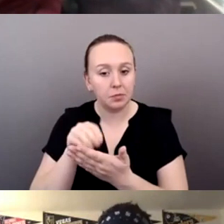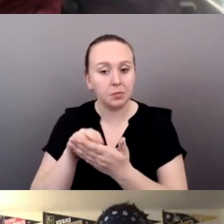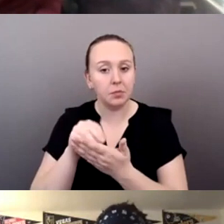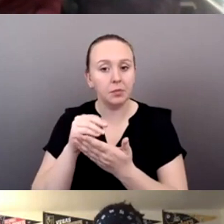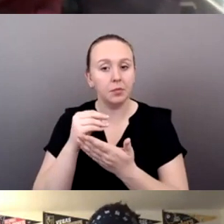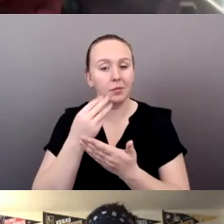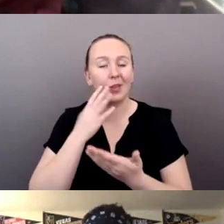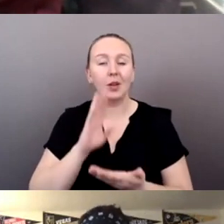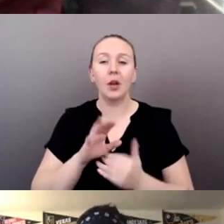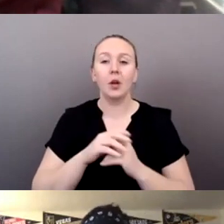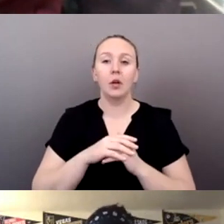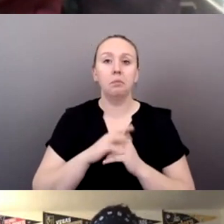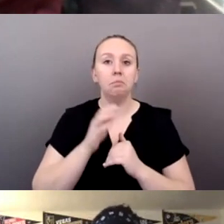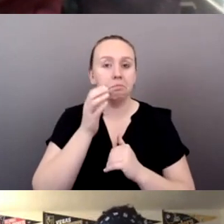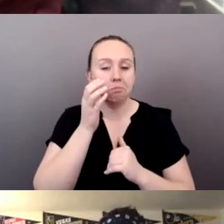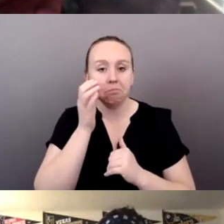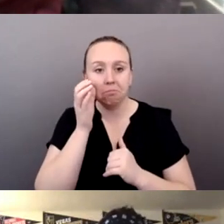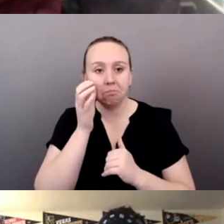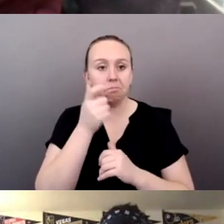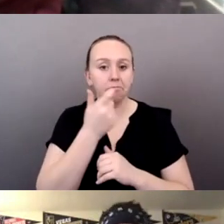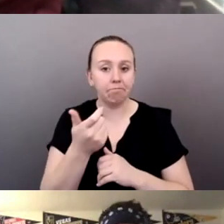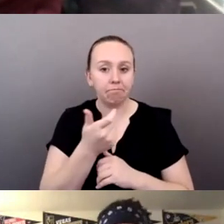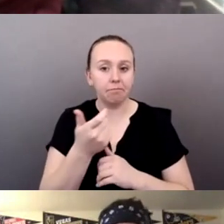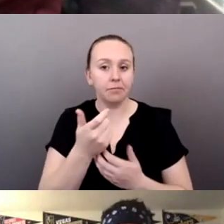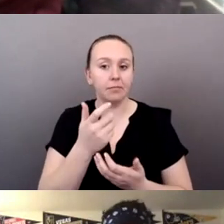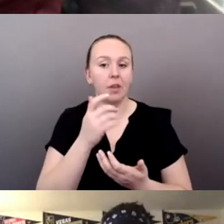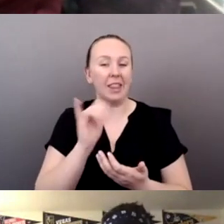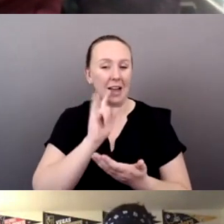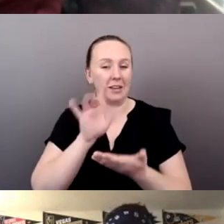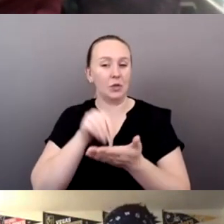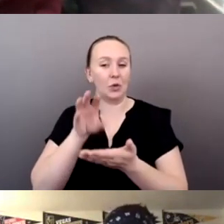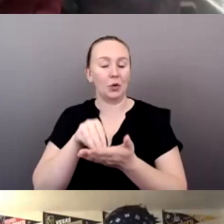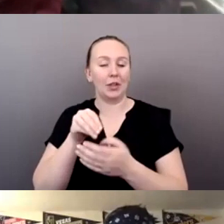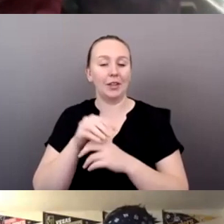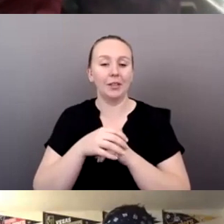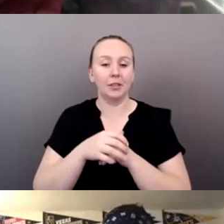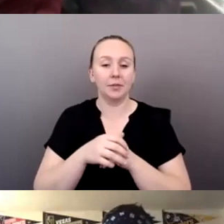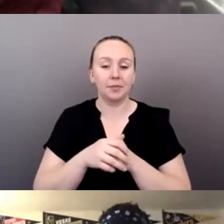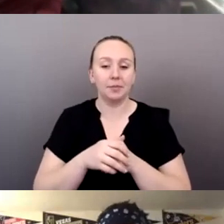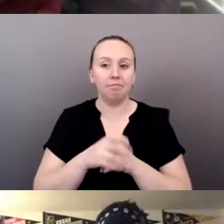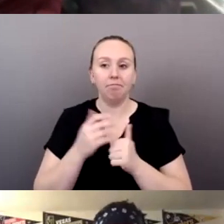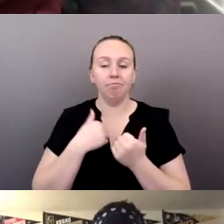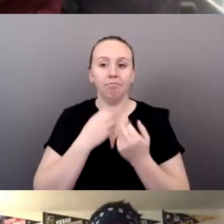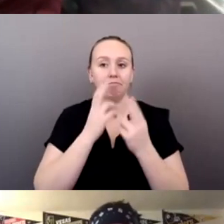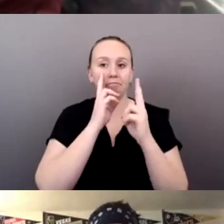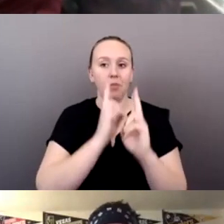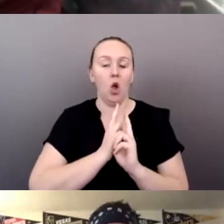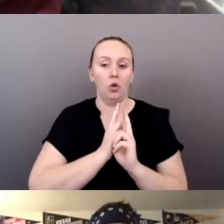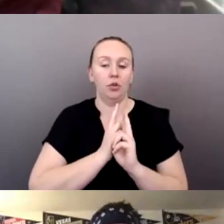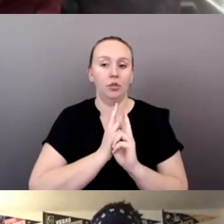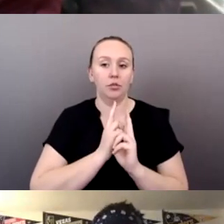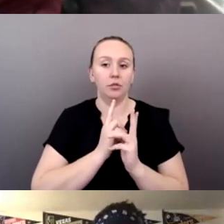like, you know, just listening is learning and, and, um, I'm just honored to be able